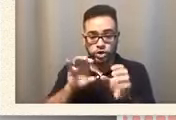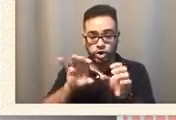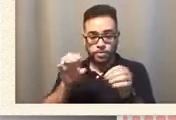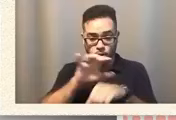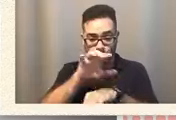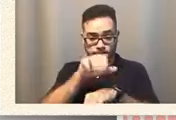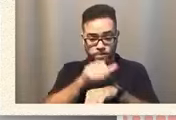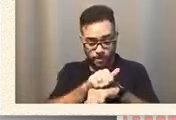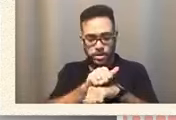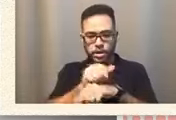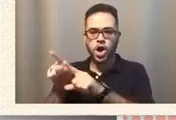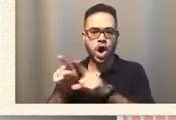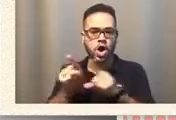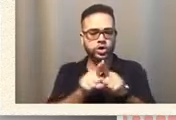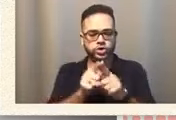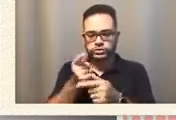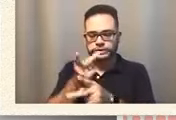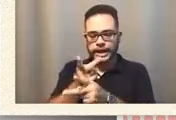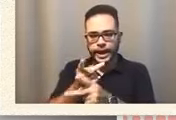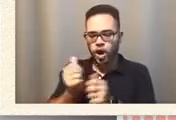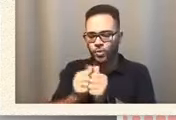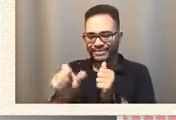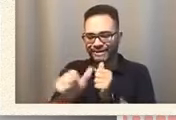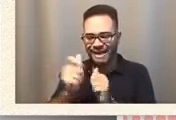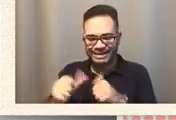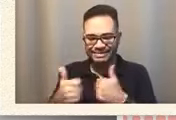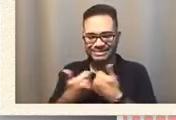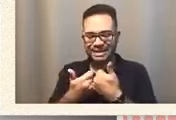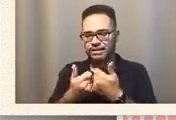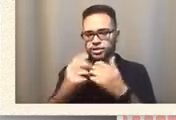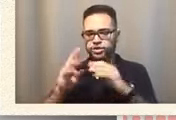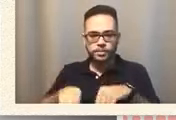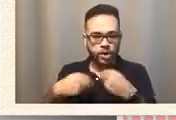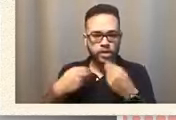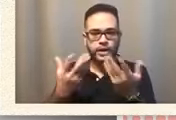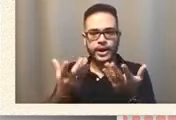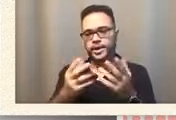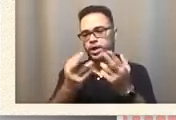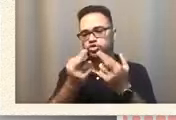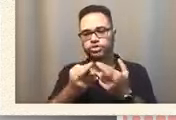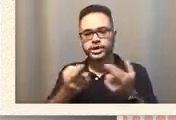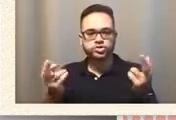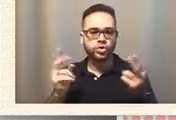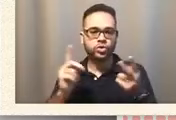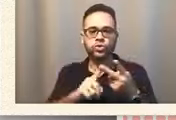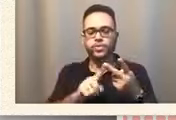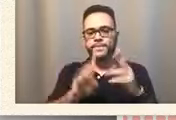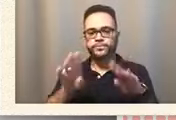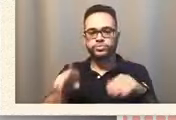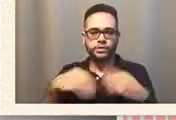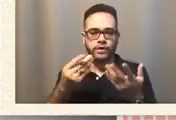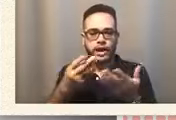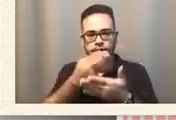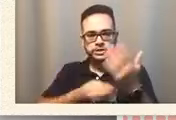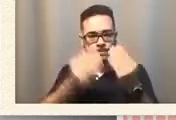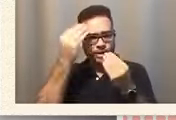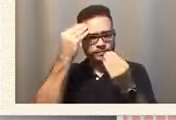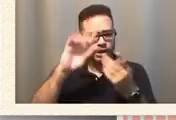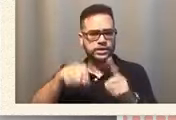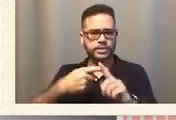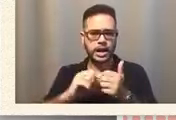of the challenges that I need, providing resources, providing some advice on how to go about moving,